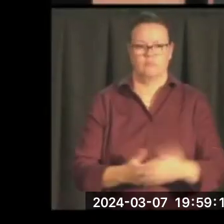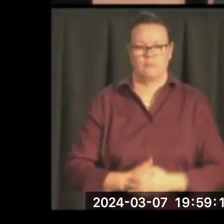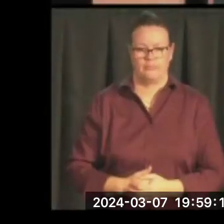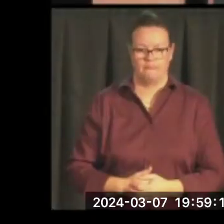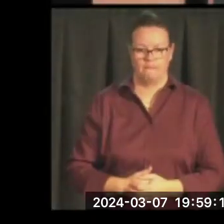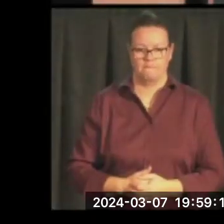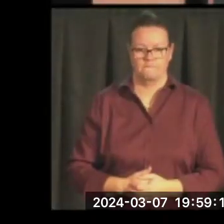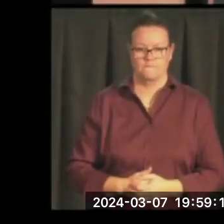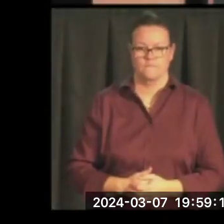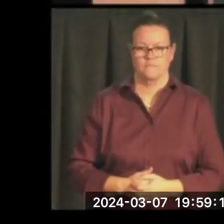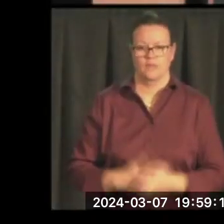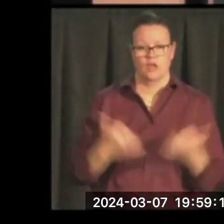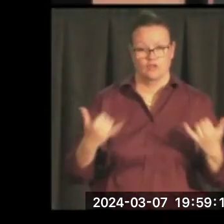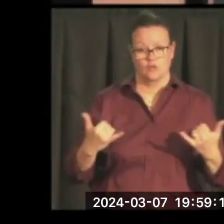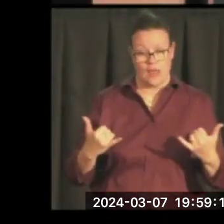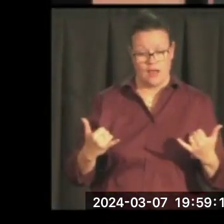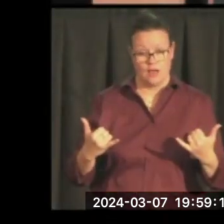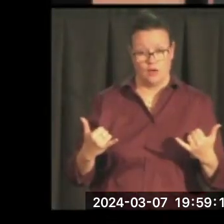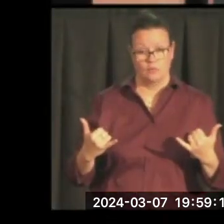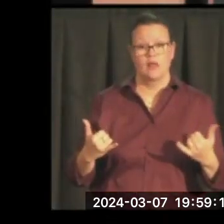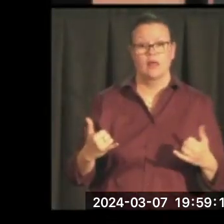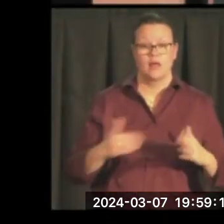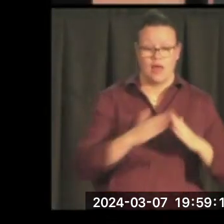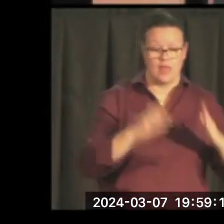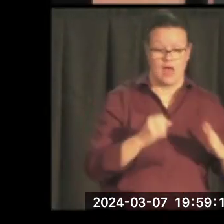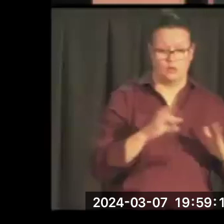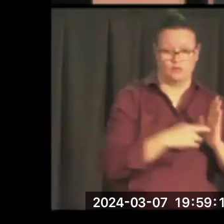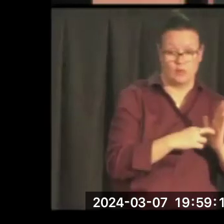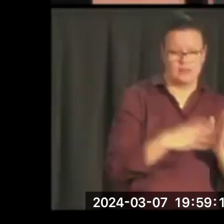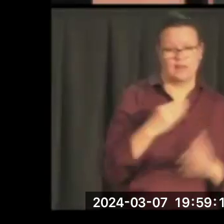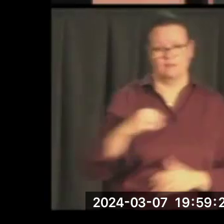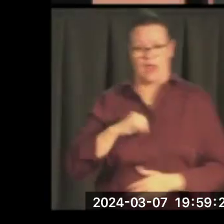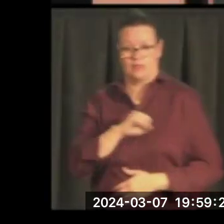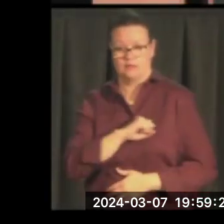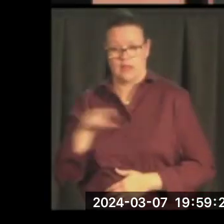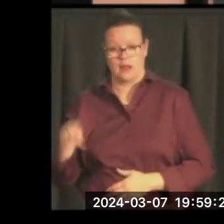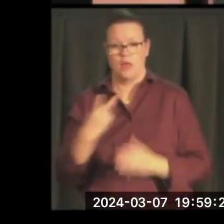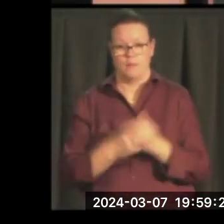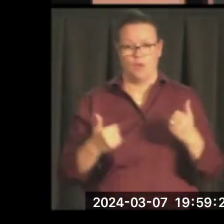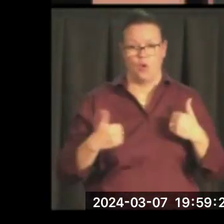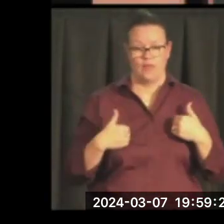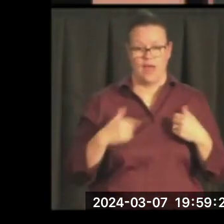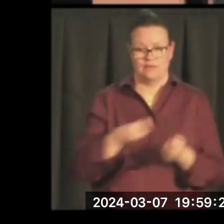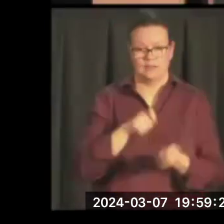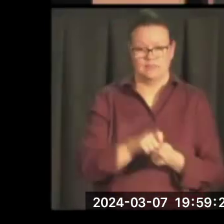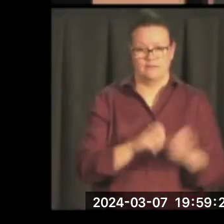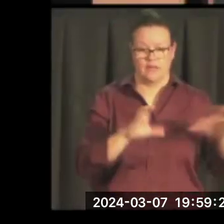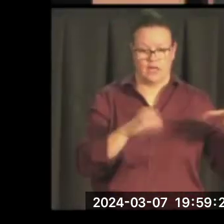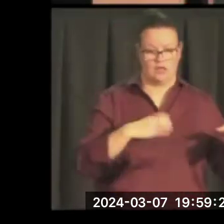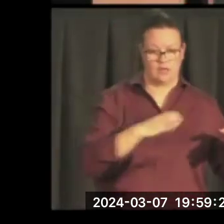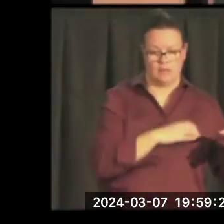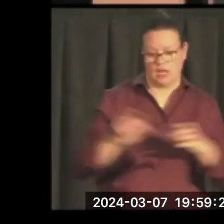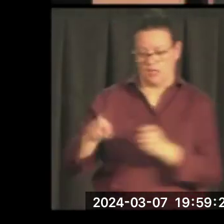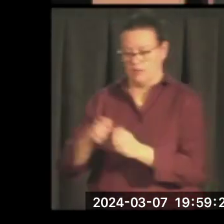there are select committees now in the House and in the Senate to monitor, on classified information,